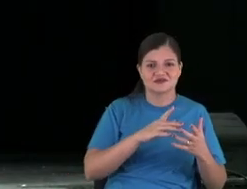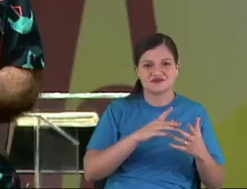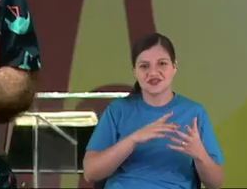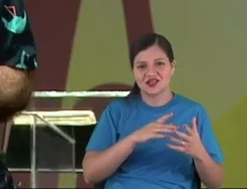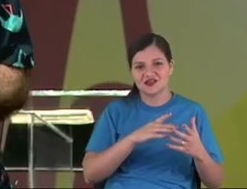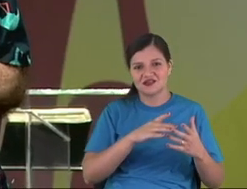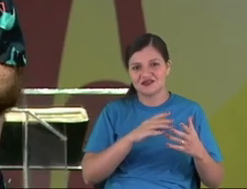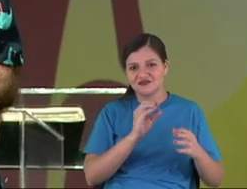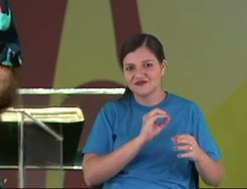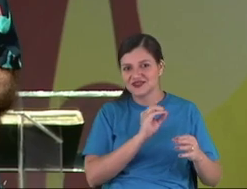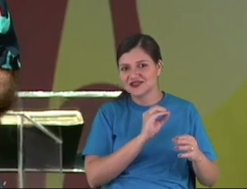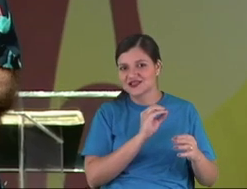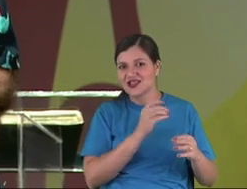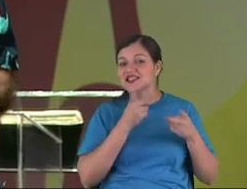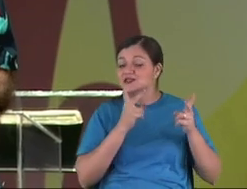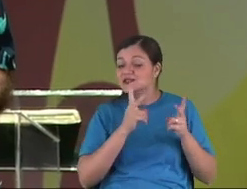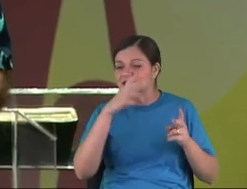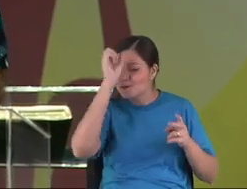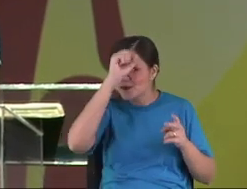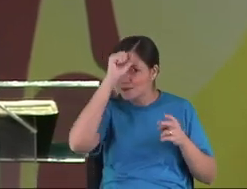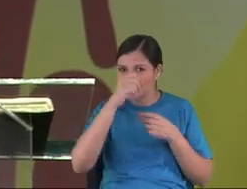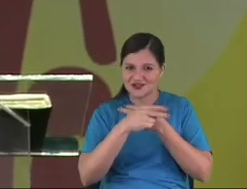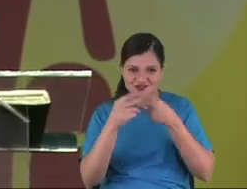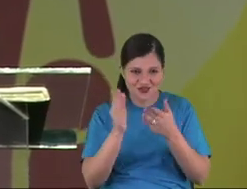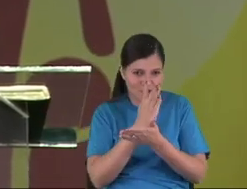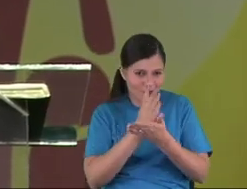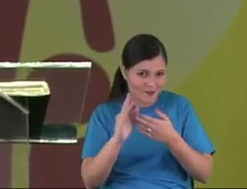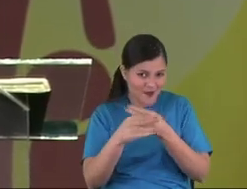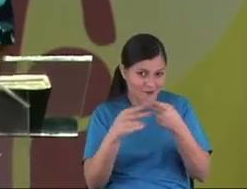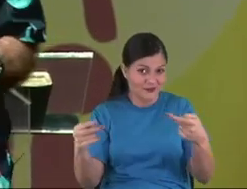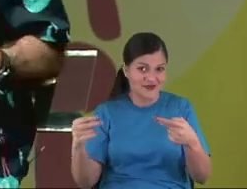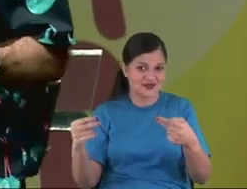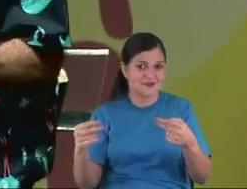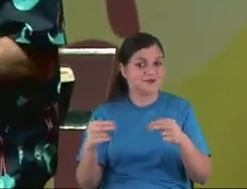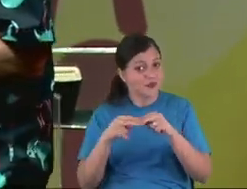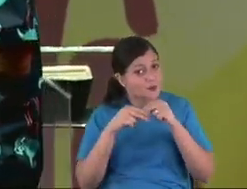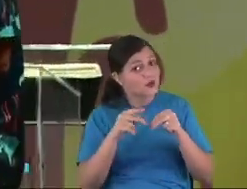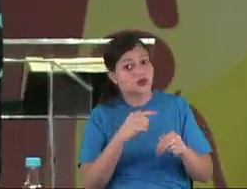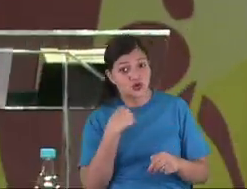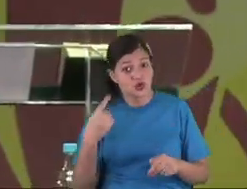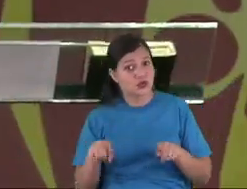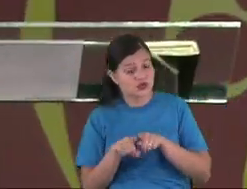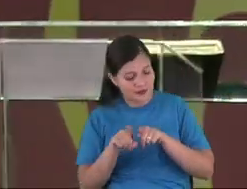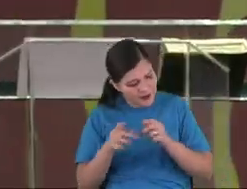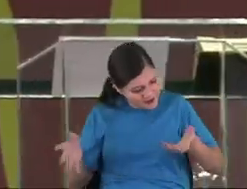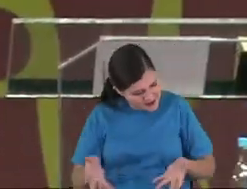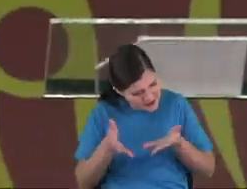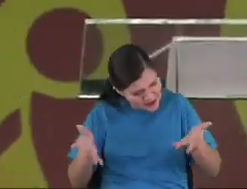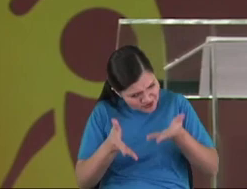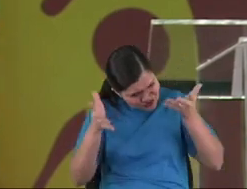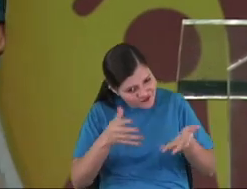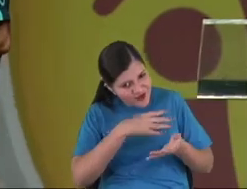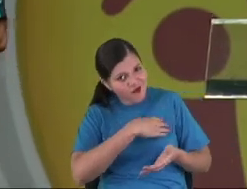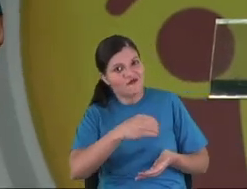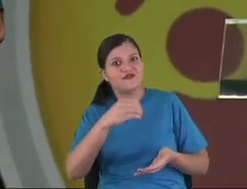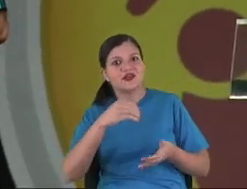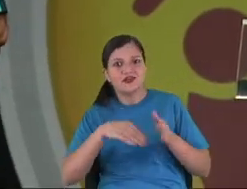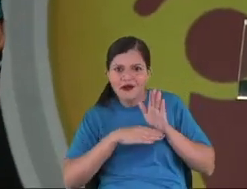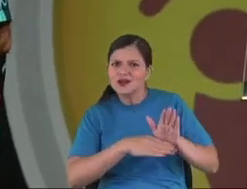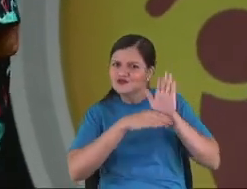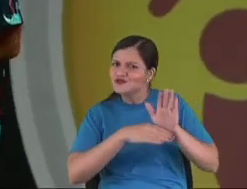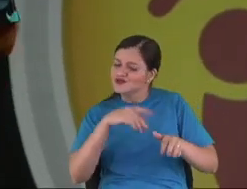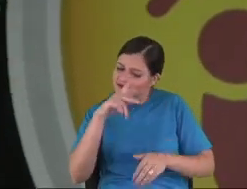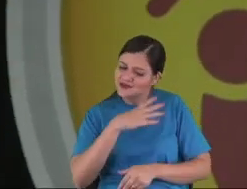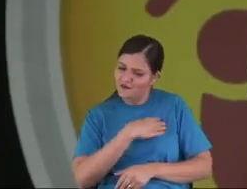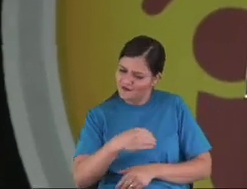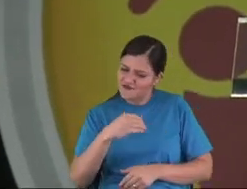We need to railroad our kids because they are studying hard. They get motivated to study the